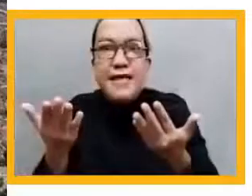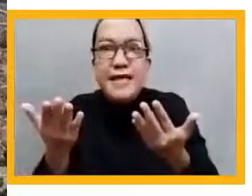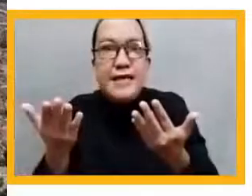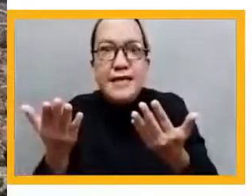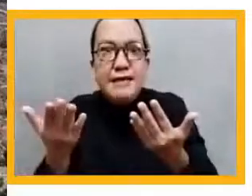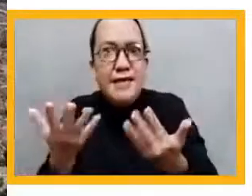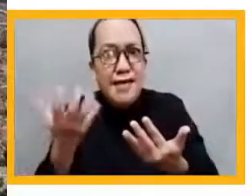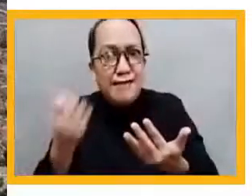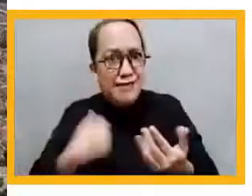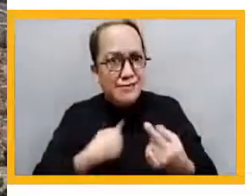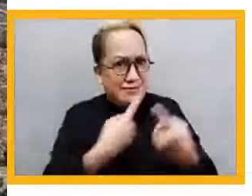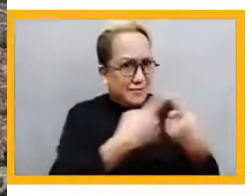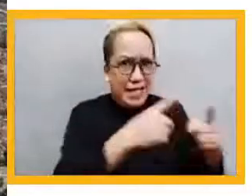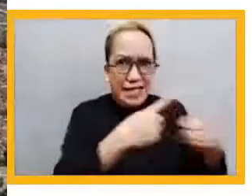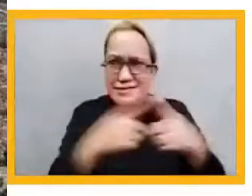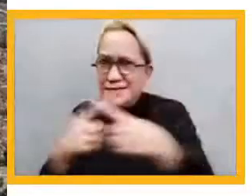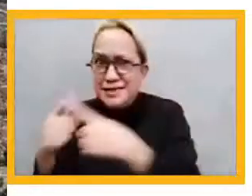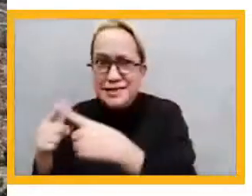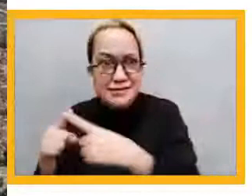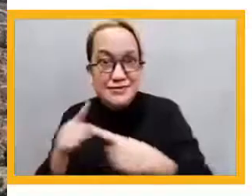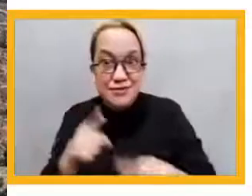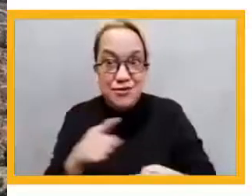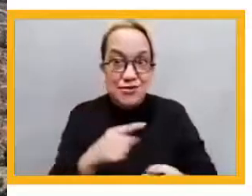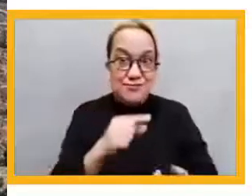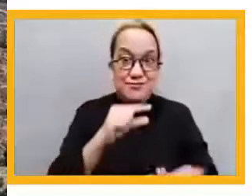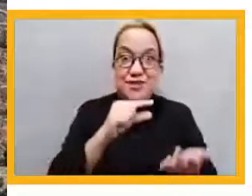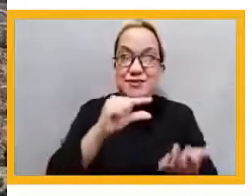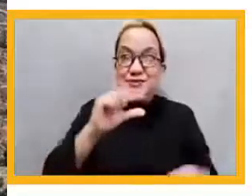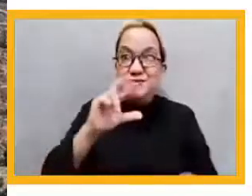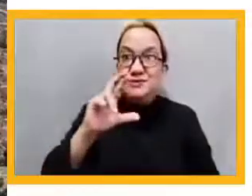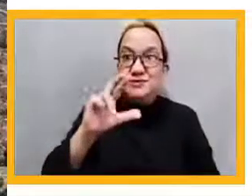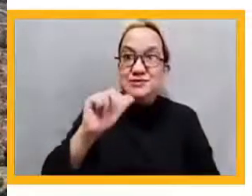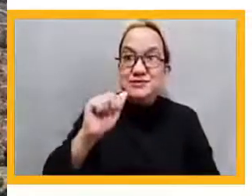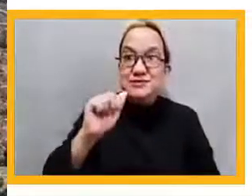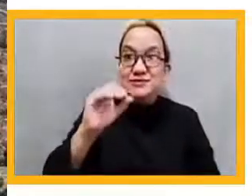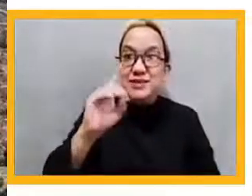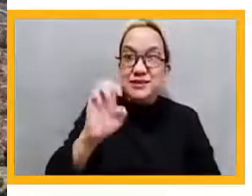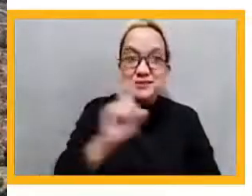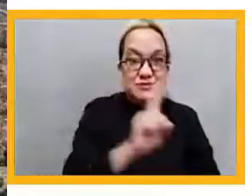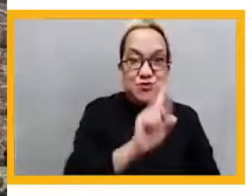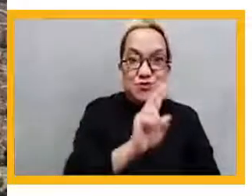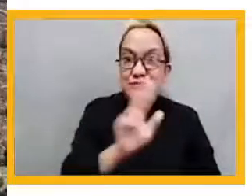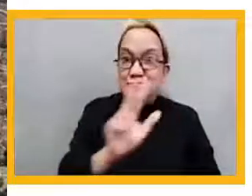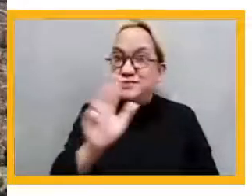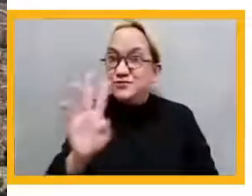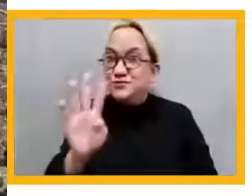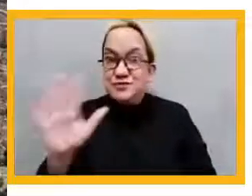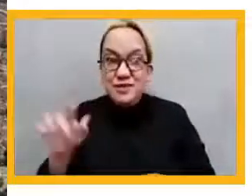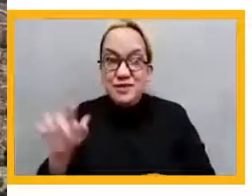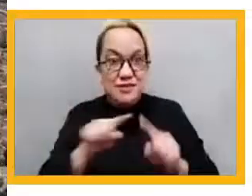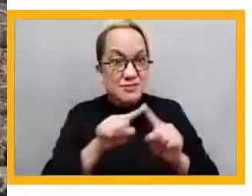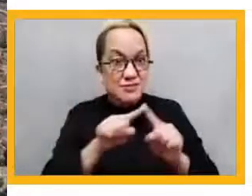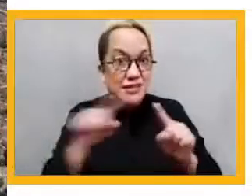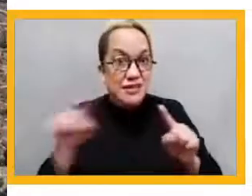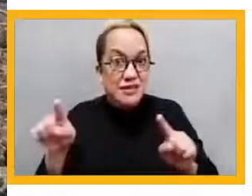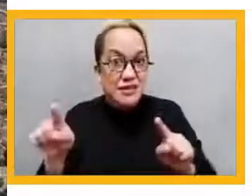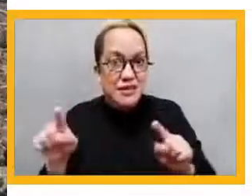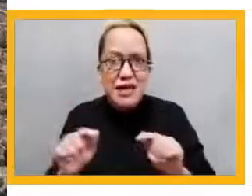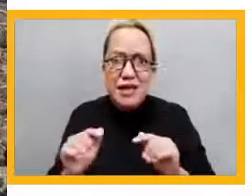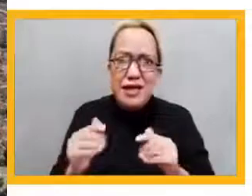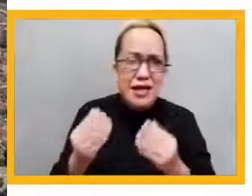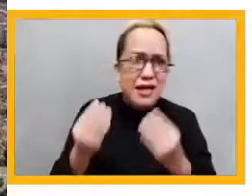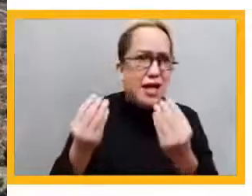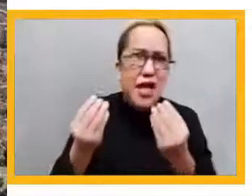this complexity into simple, manageable action so that any teacher could put in action and put in